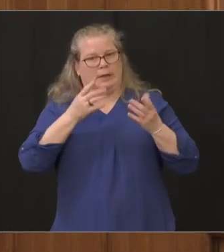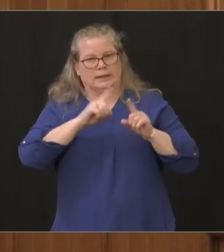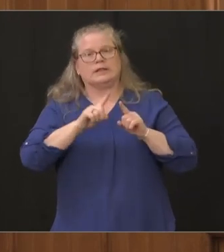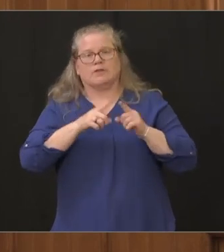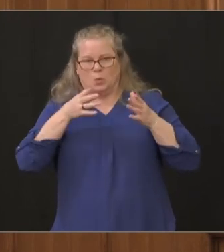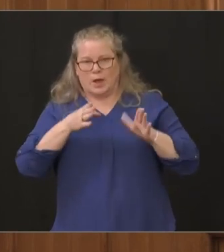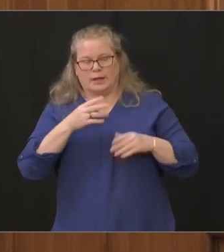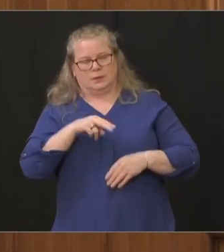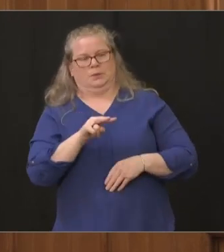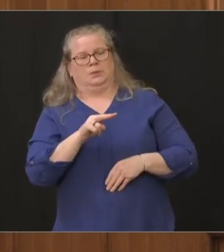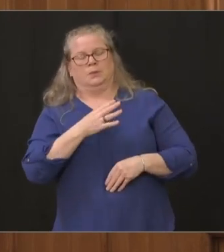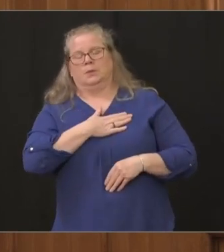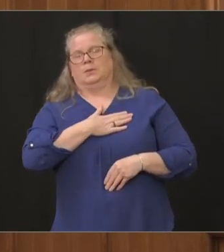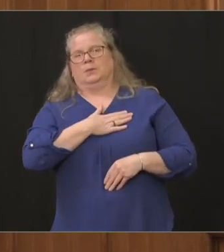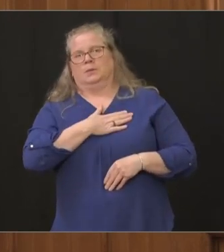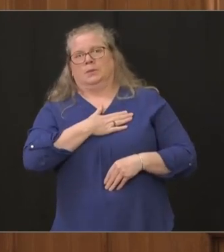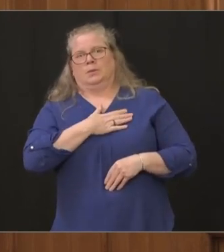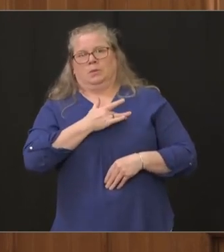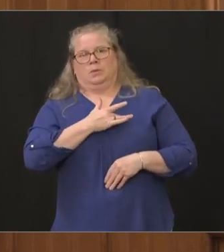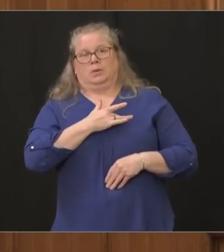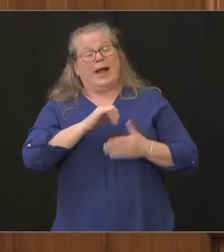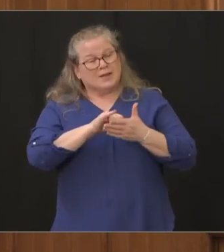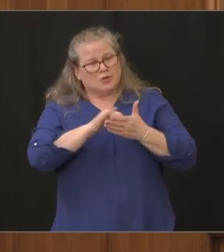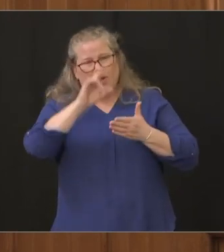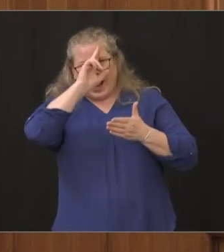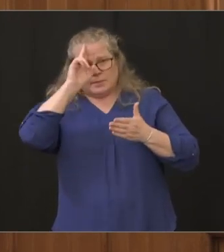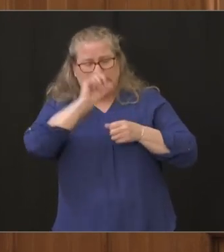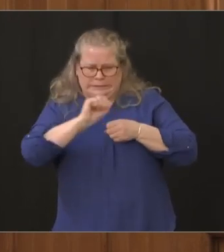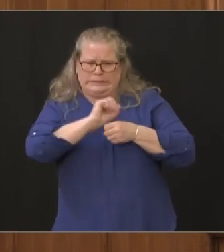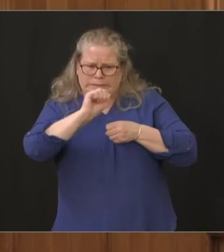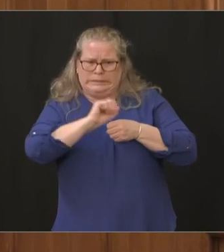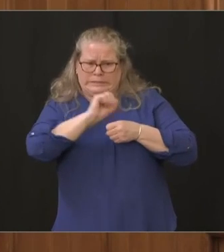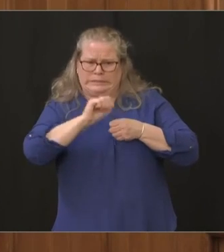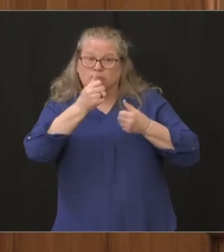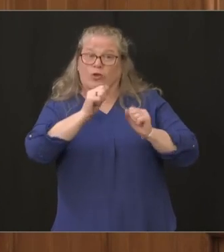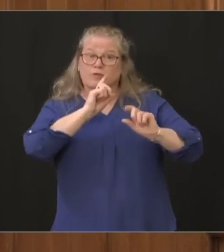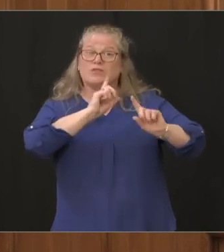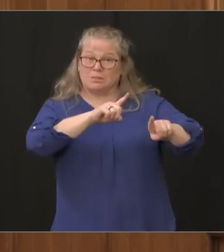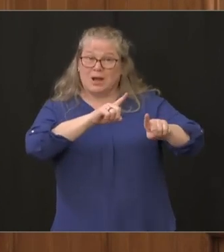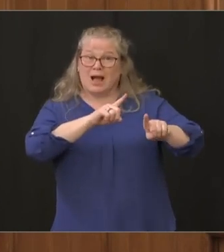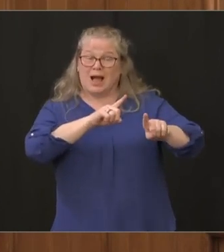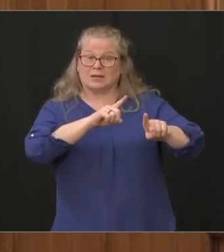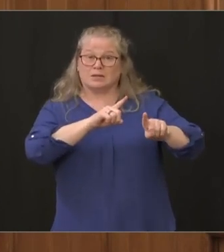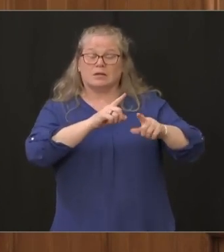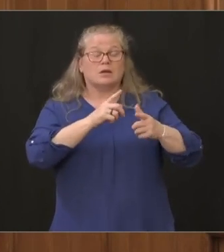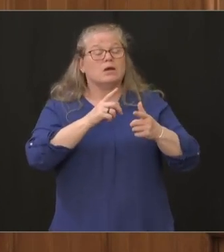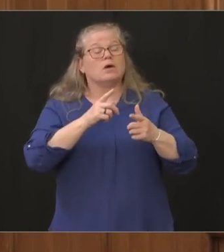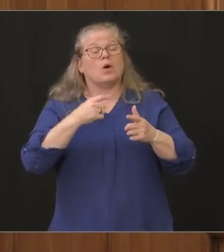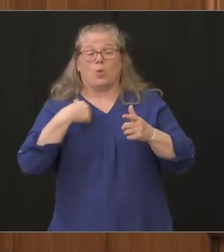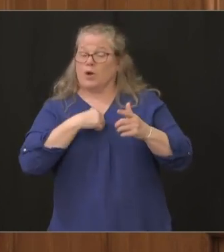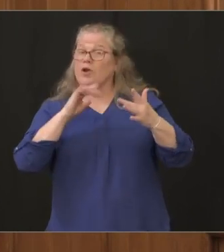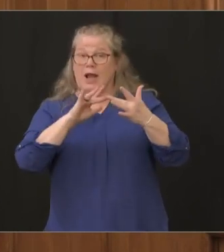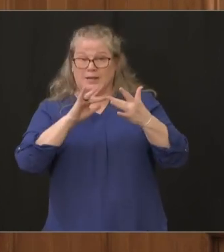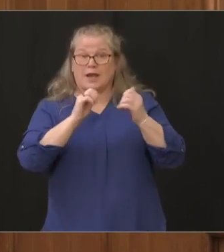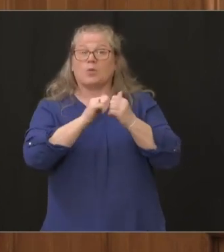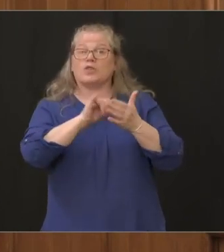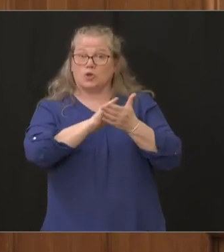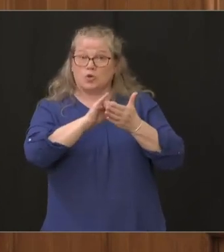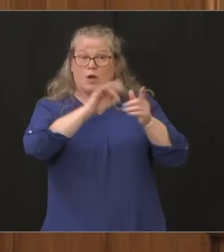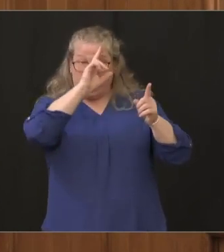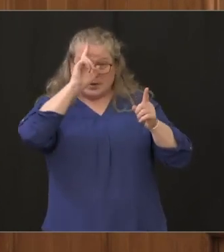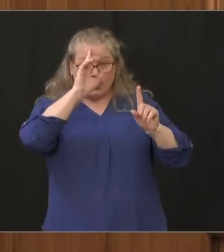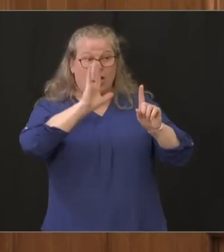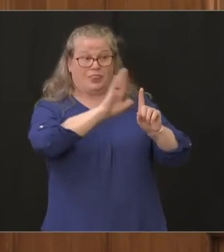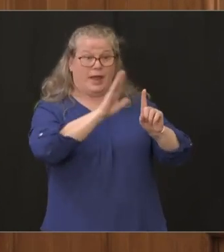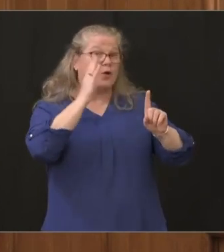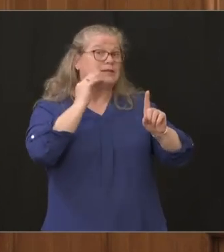working at incredible levels to respond to this we're in close communication with the new york hospitals so we're learning from their experience